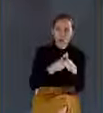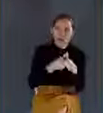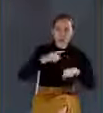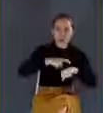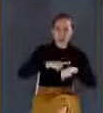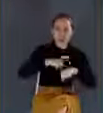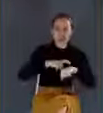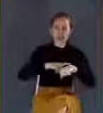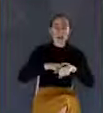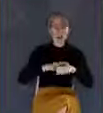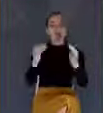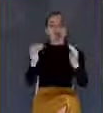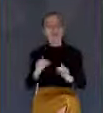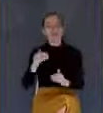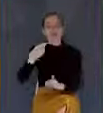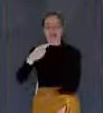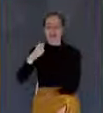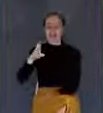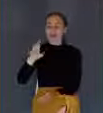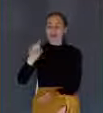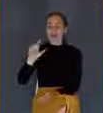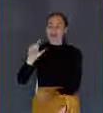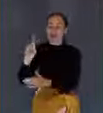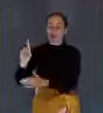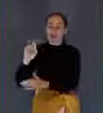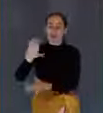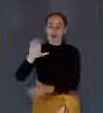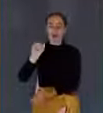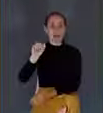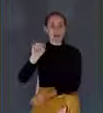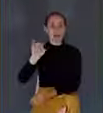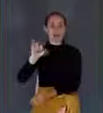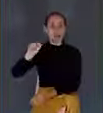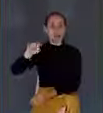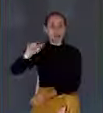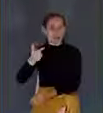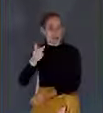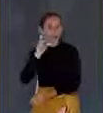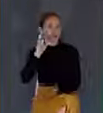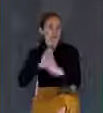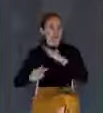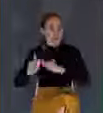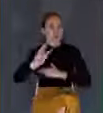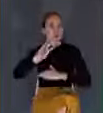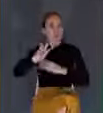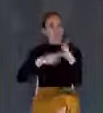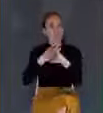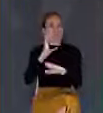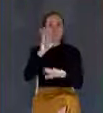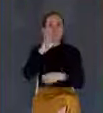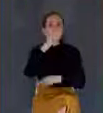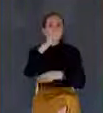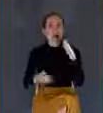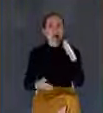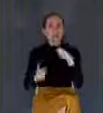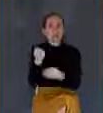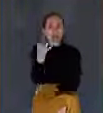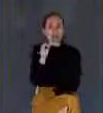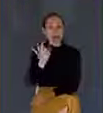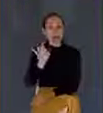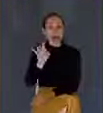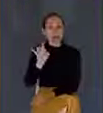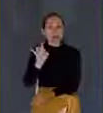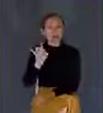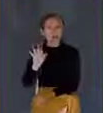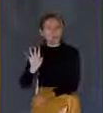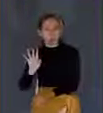Then there was Harold Camping who predicted the end of the world in 1994. And then again, he predicted on May the 21st, 2011,